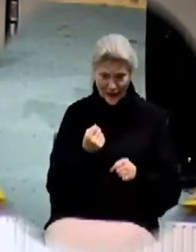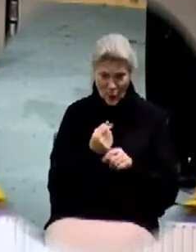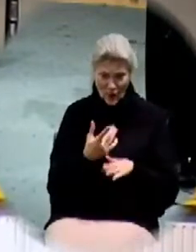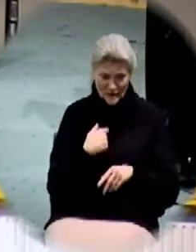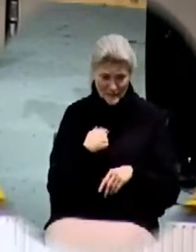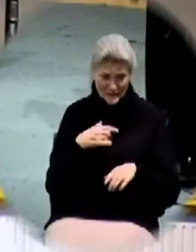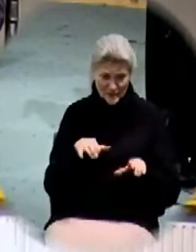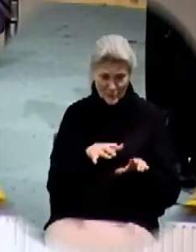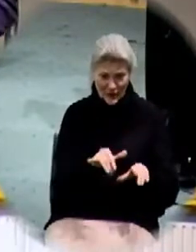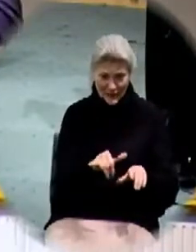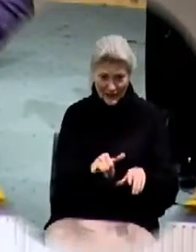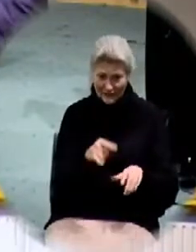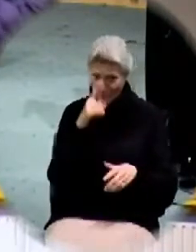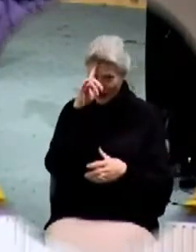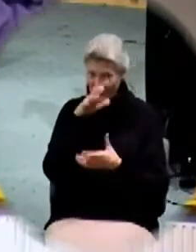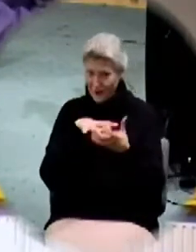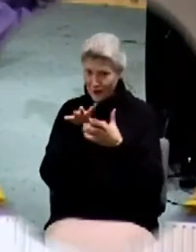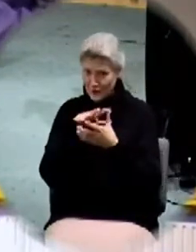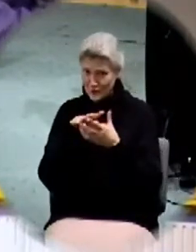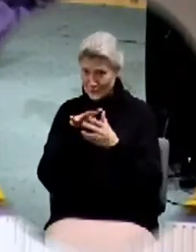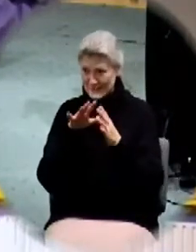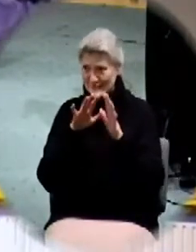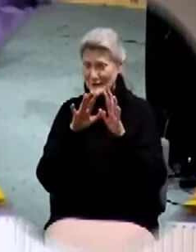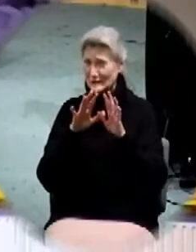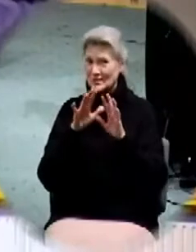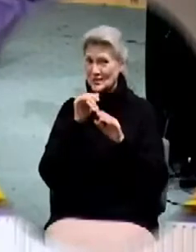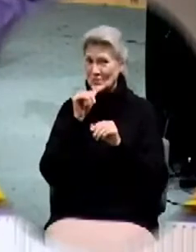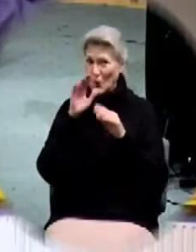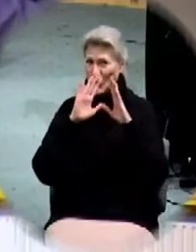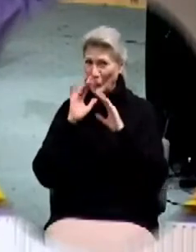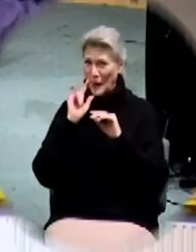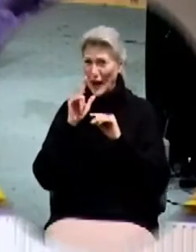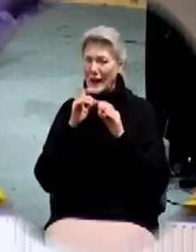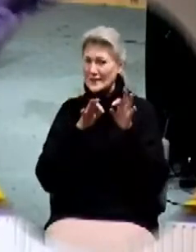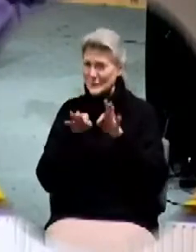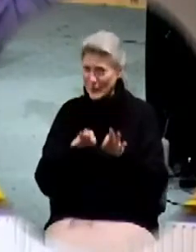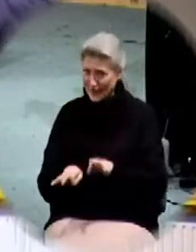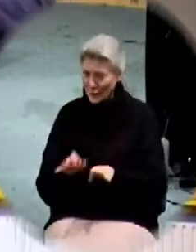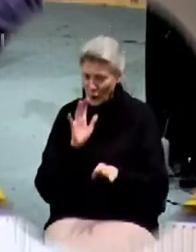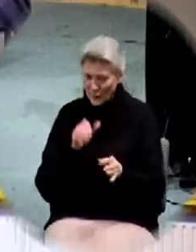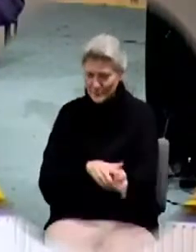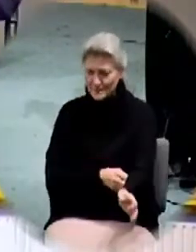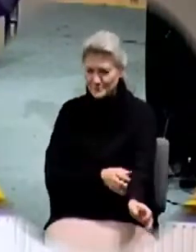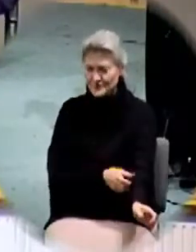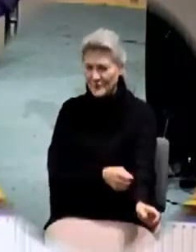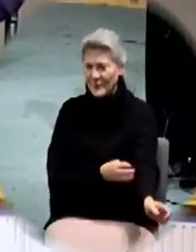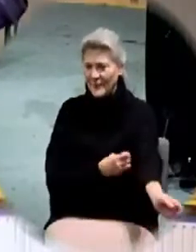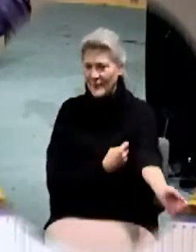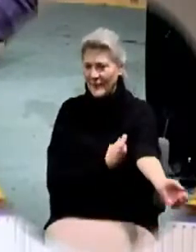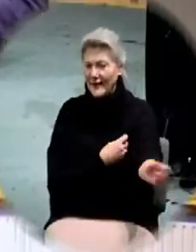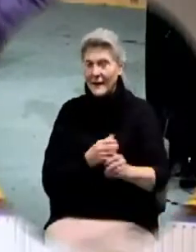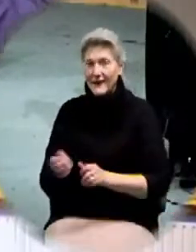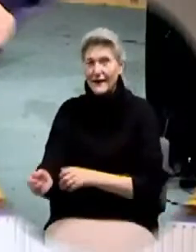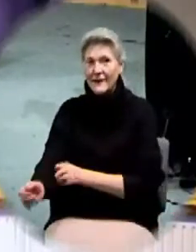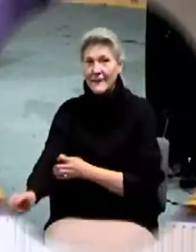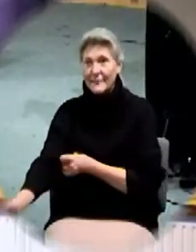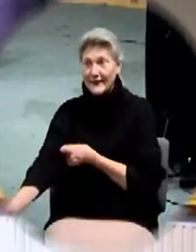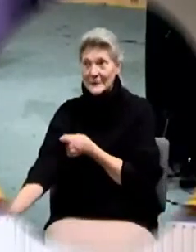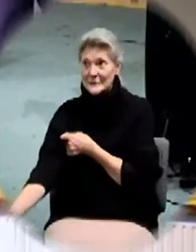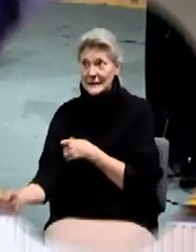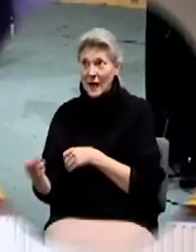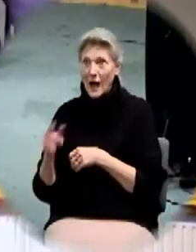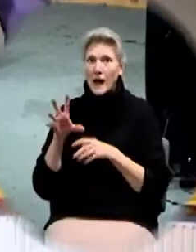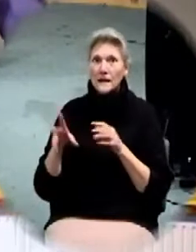If you're confused, don't worry about it. We'll get there. Then he goes on. He doesn't stop there. In the 23rd verse, he says, But I see another law in my